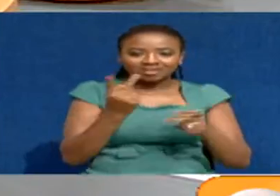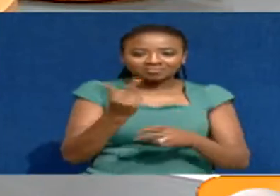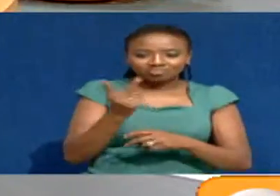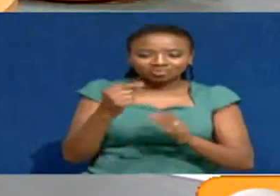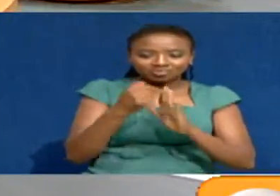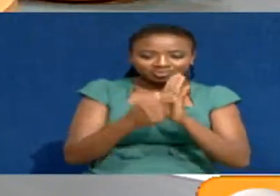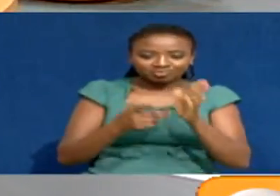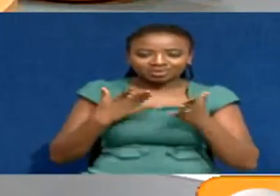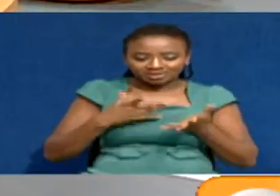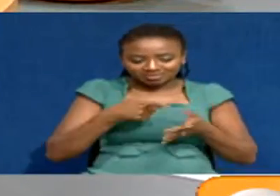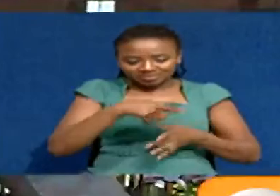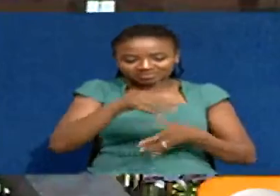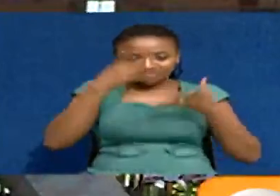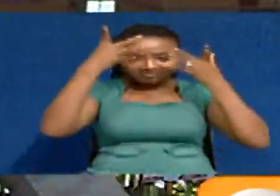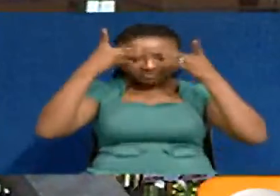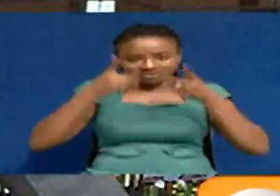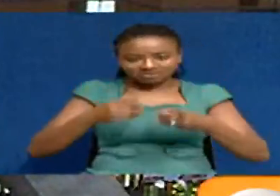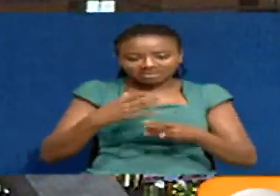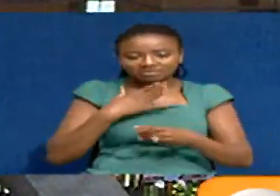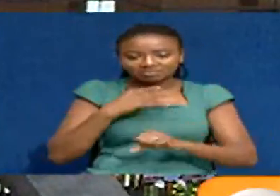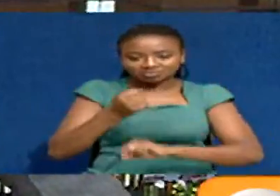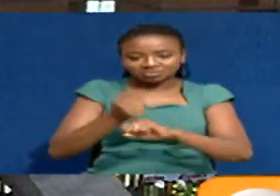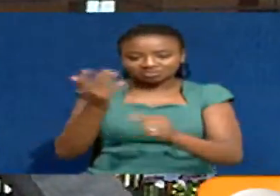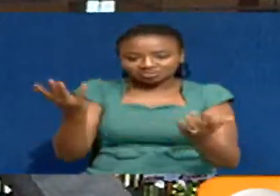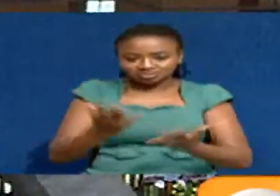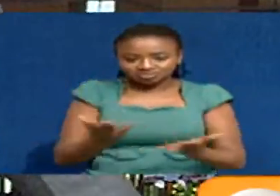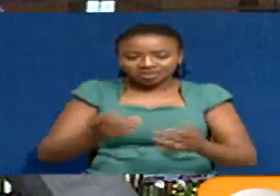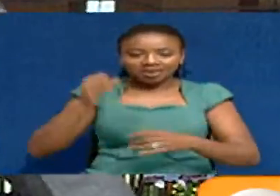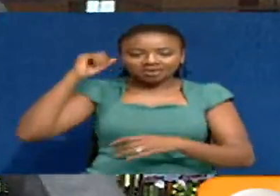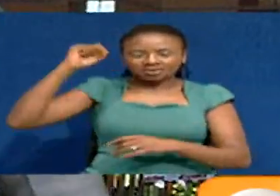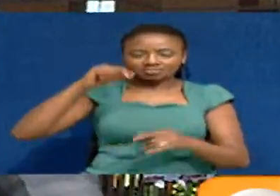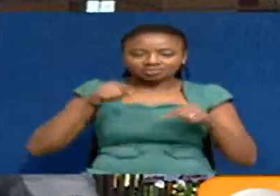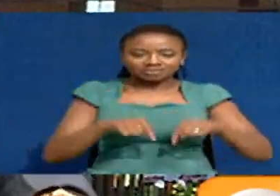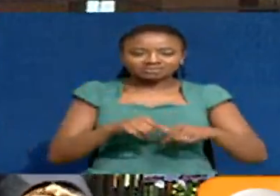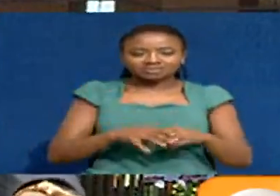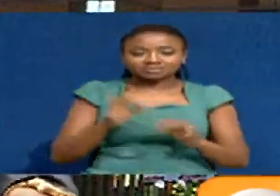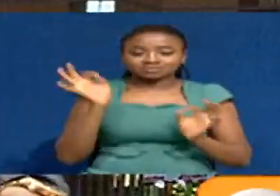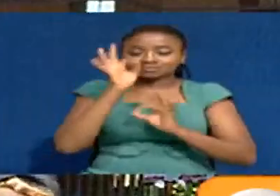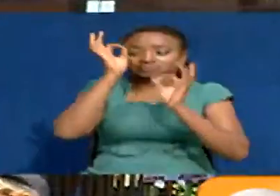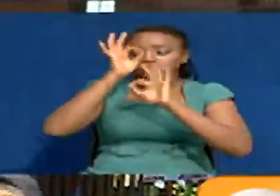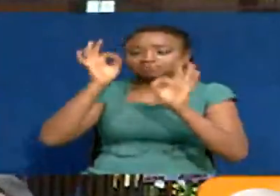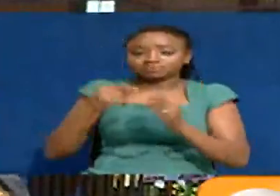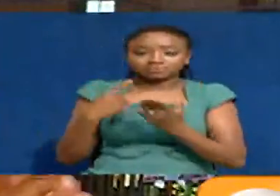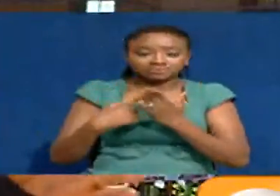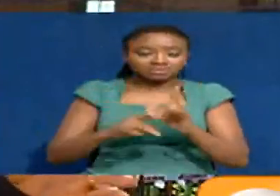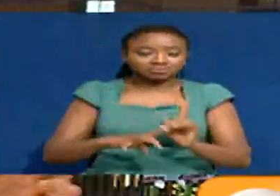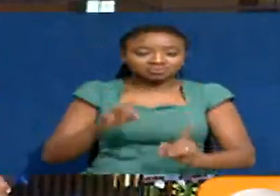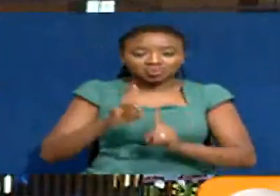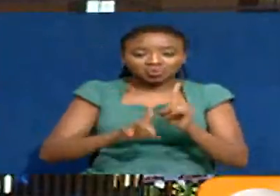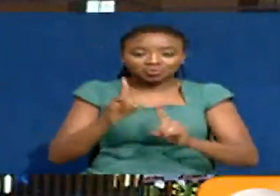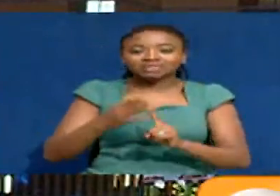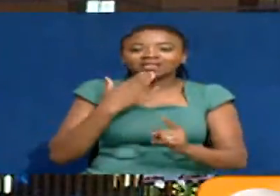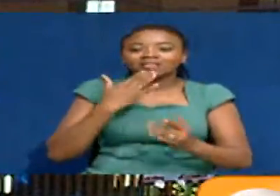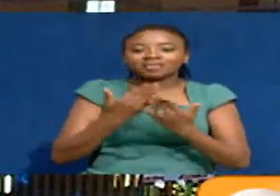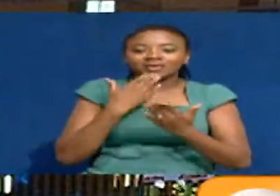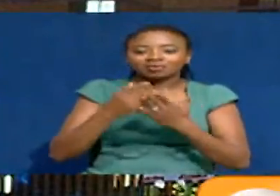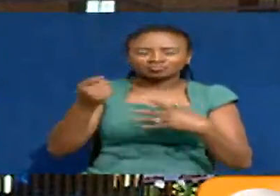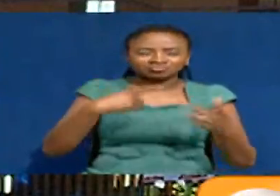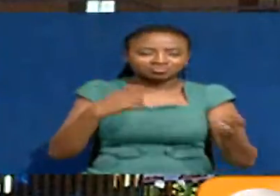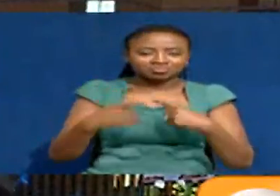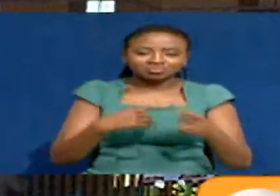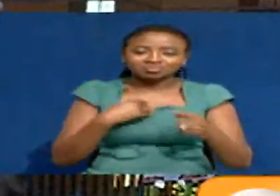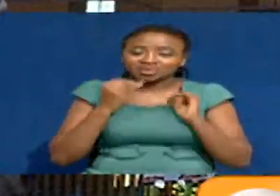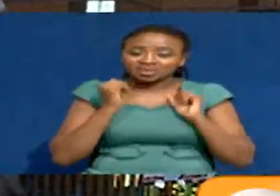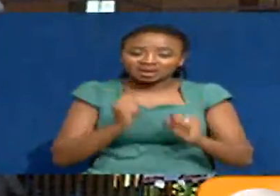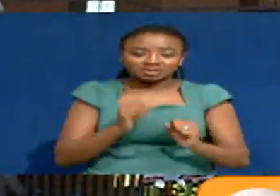and we leave Kenyans to be the judge on the current state of our politics. Wow. What a discussion. Thank you so much for your feedback. Sadly, I won't be able to